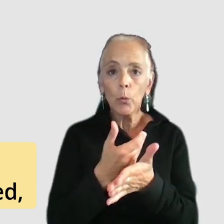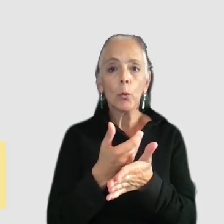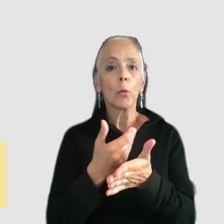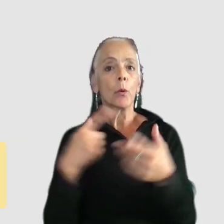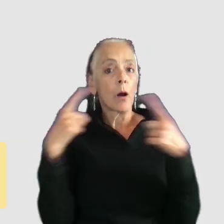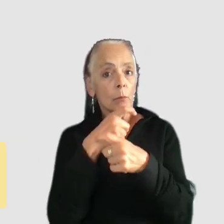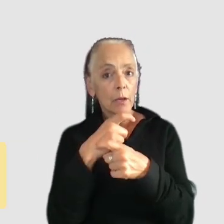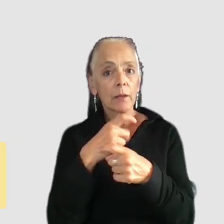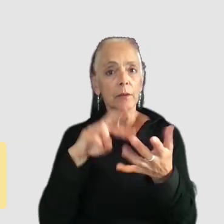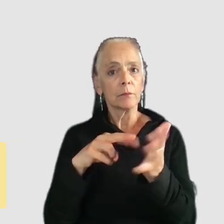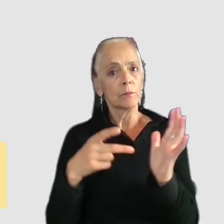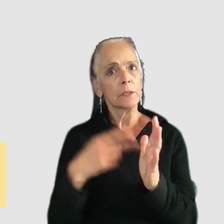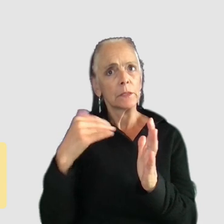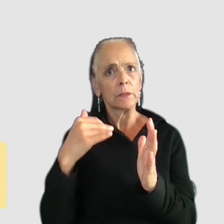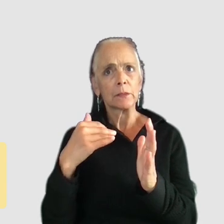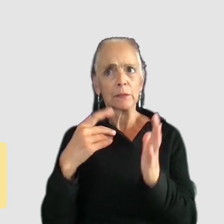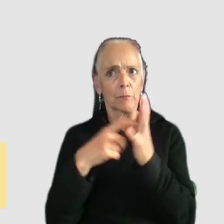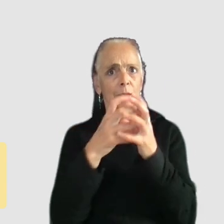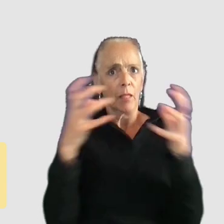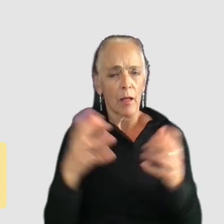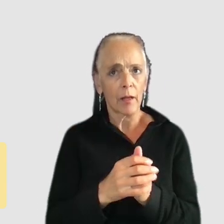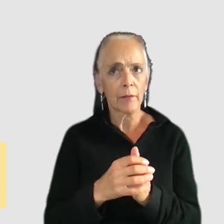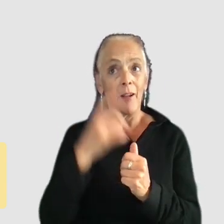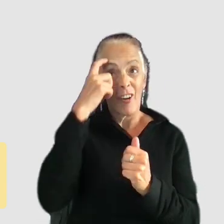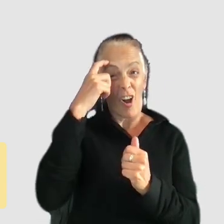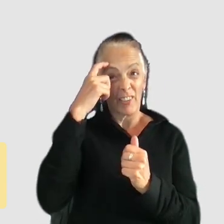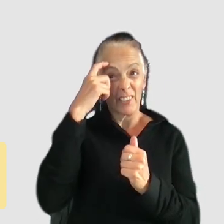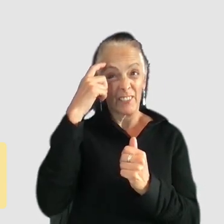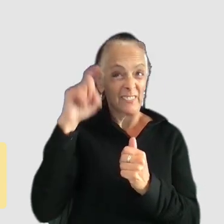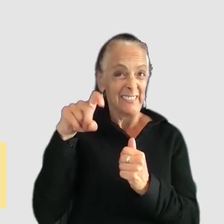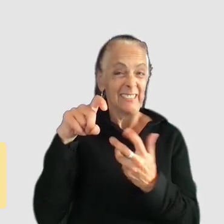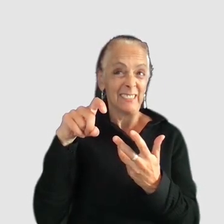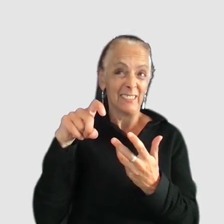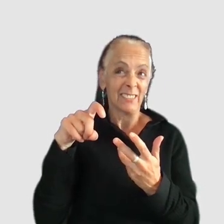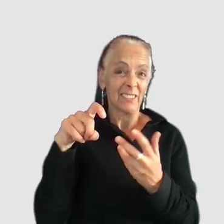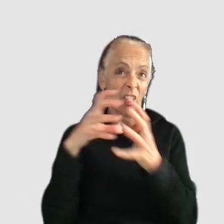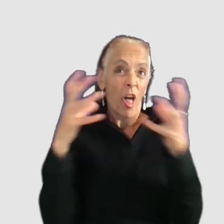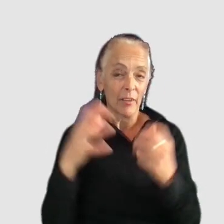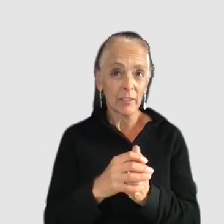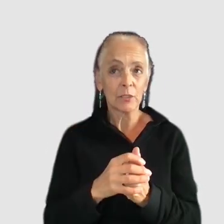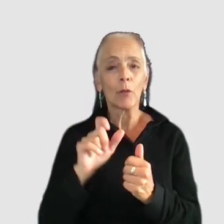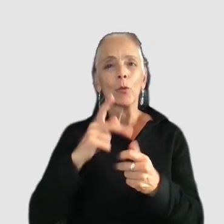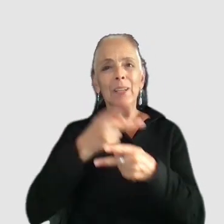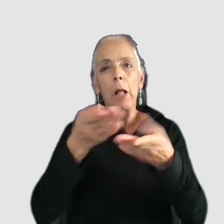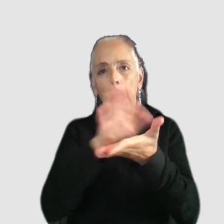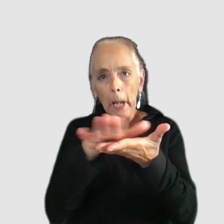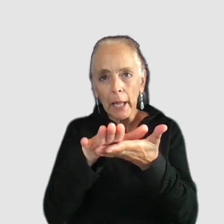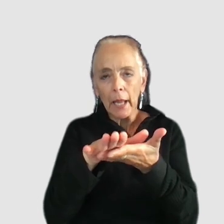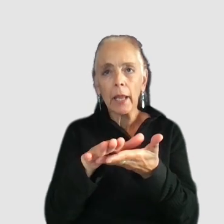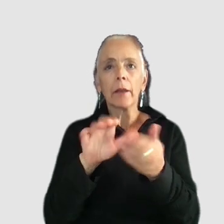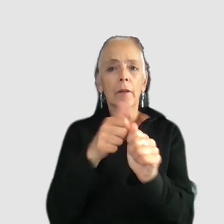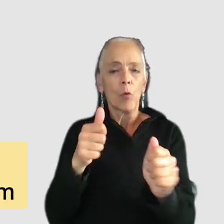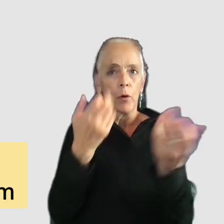that's going to be a pretty demanding task. The cognitive load is going to be substantial so we need to try and keep things clean and avoid distractions